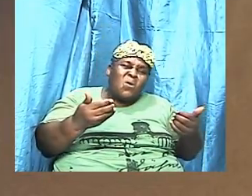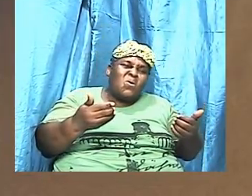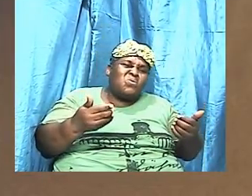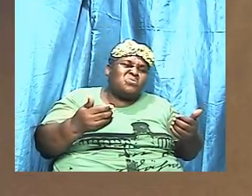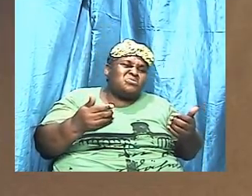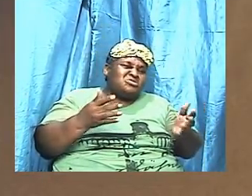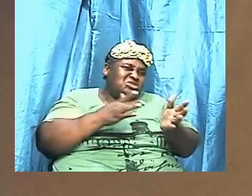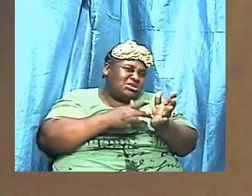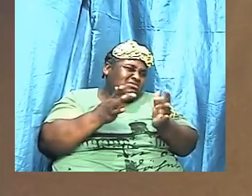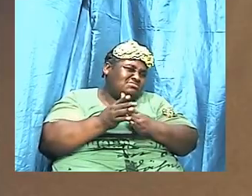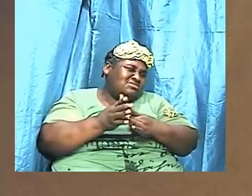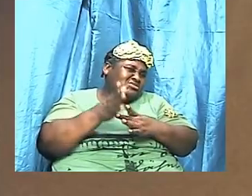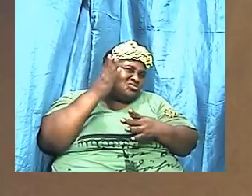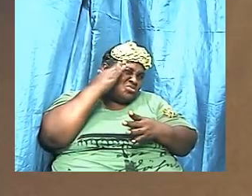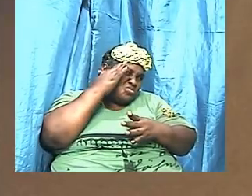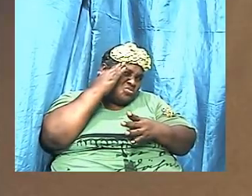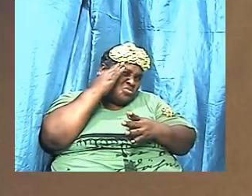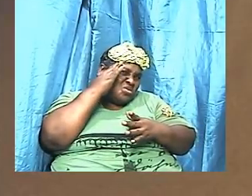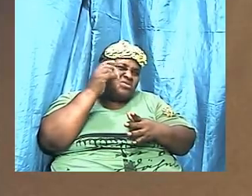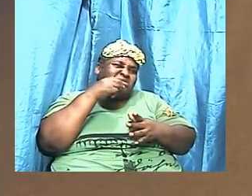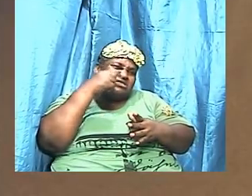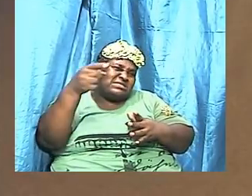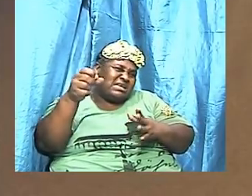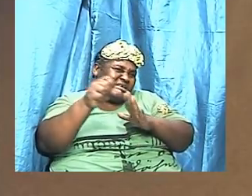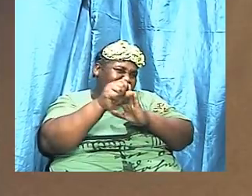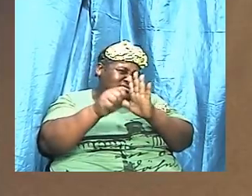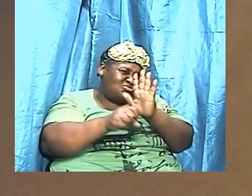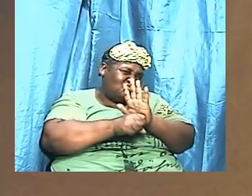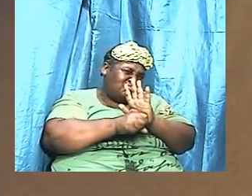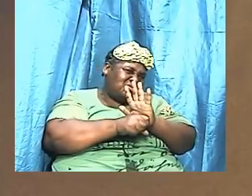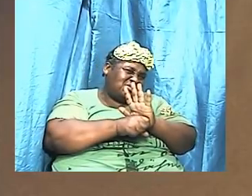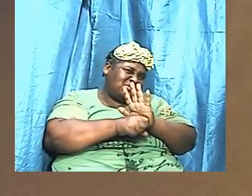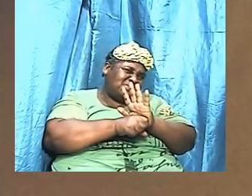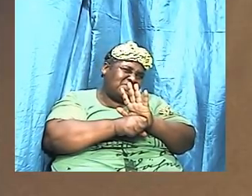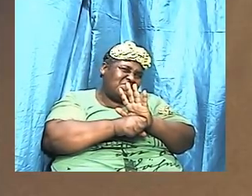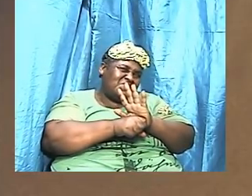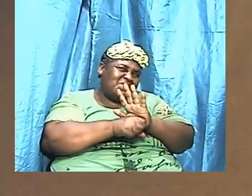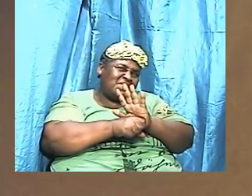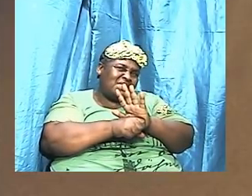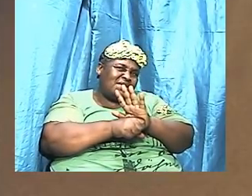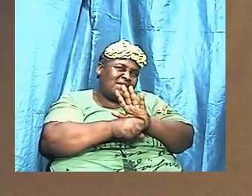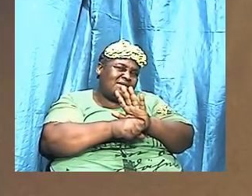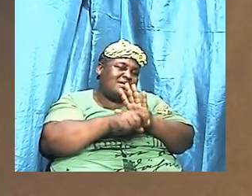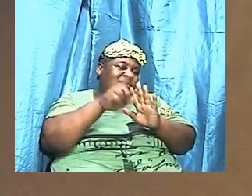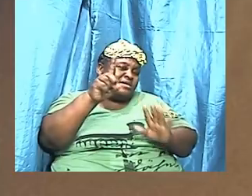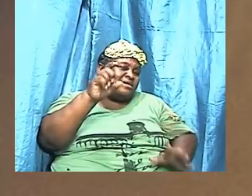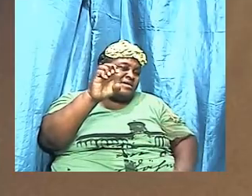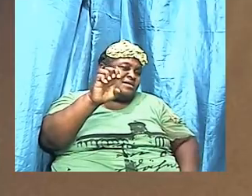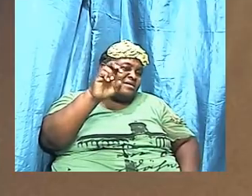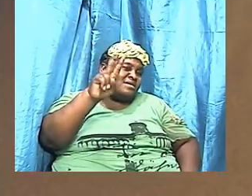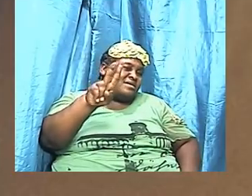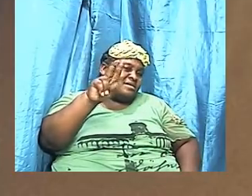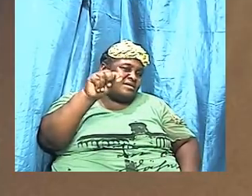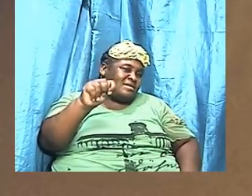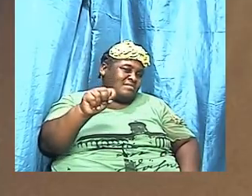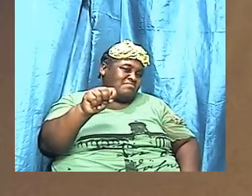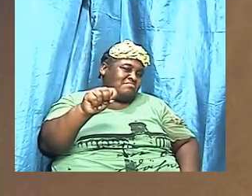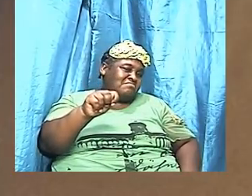that scripture and brothers and sisters this now is another scripture Deuteronomy 6 and verse 16